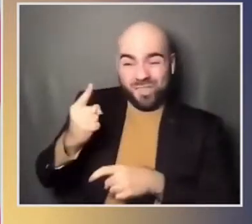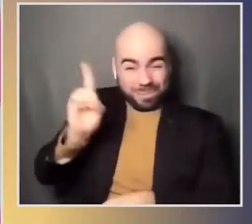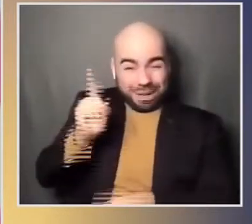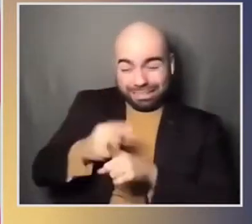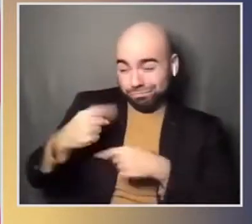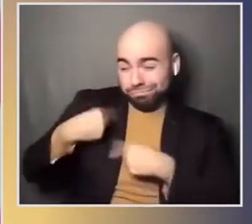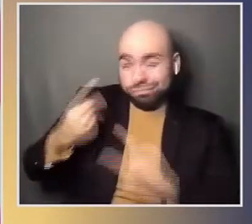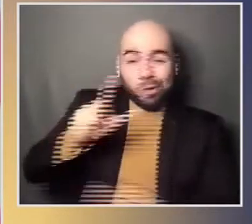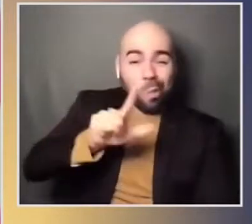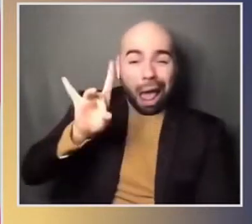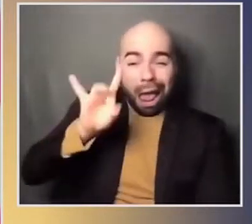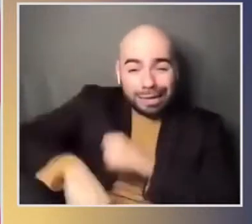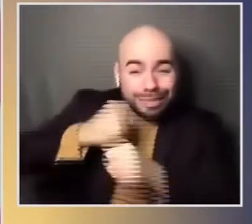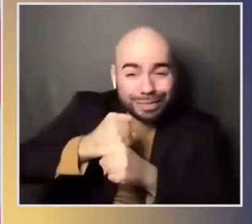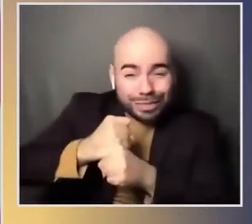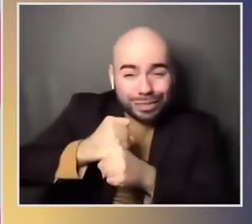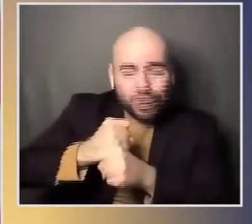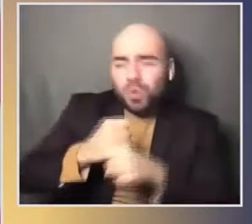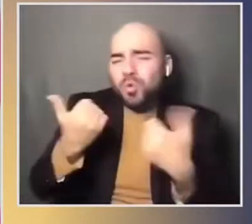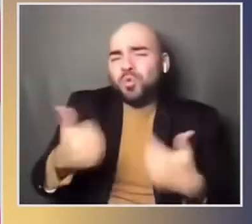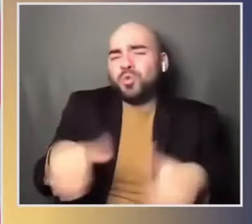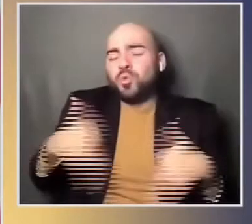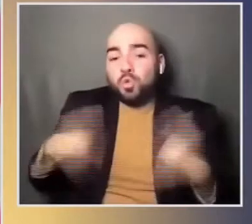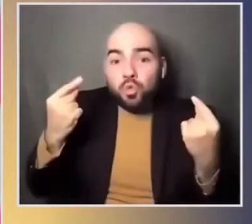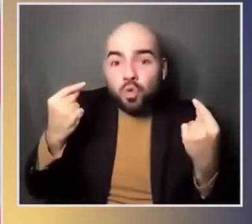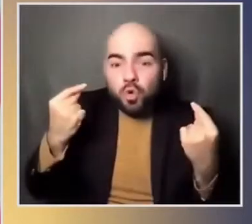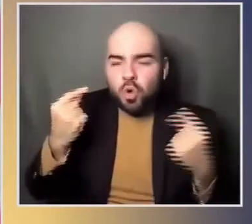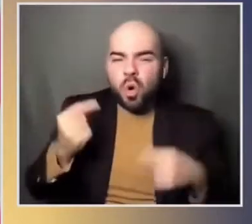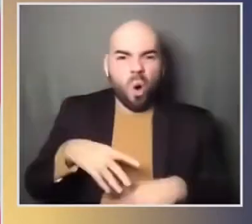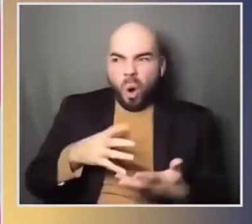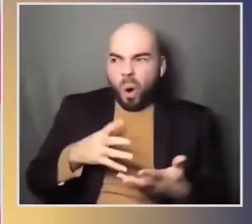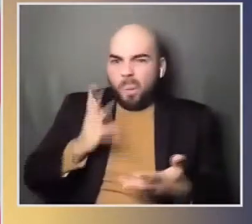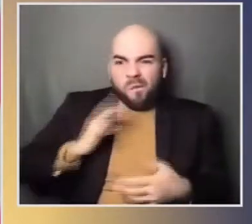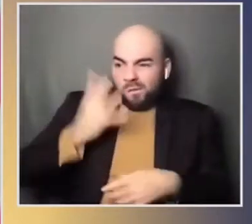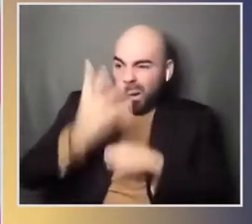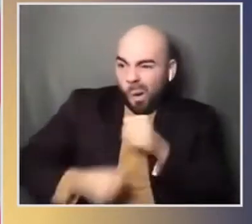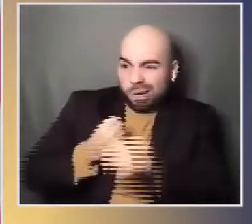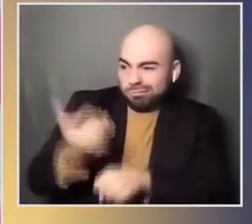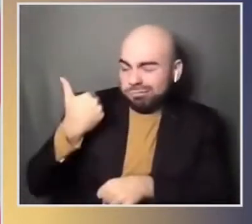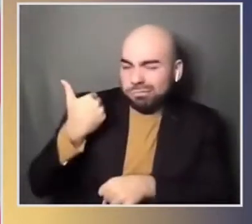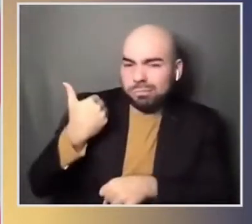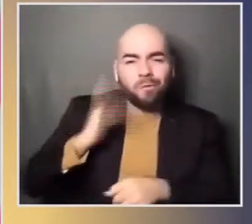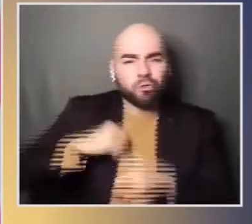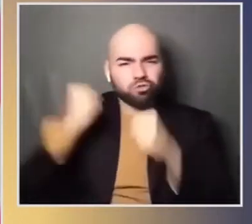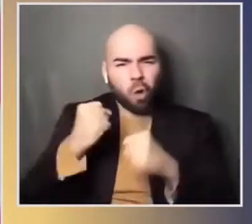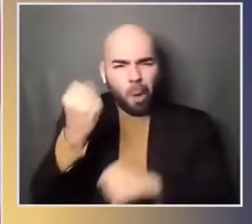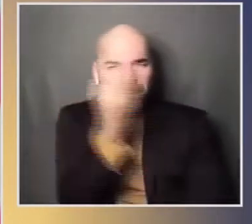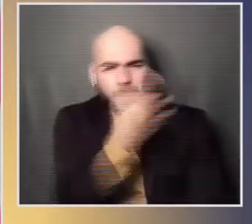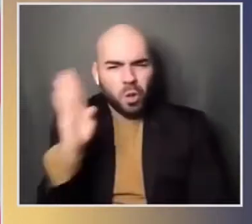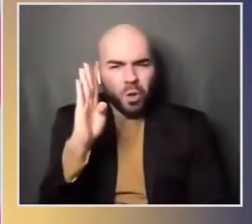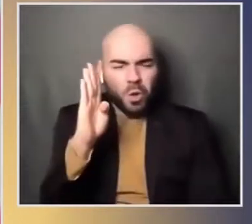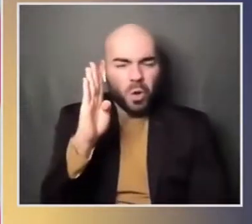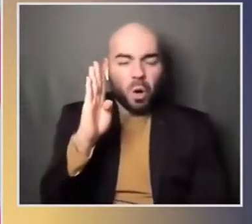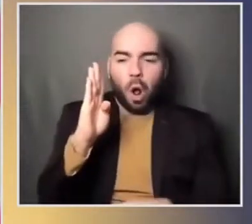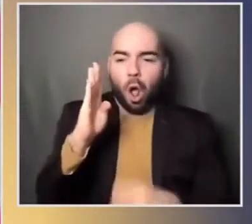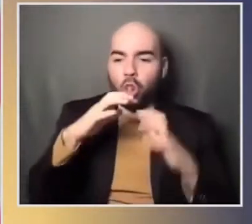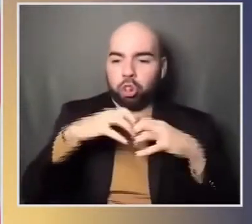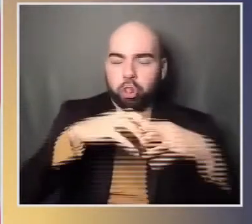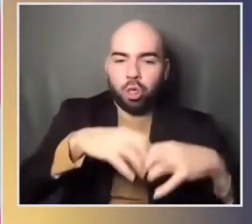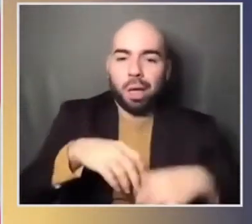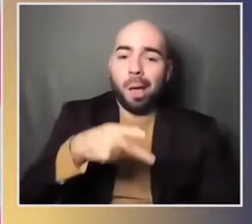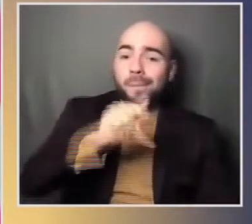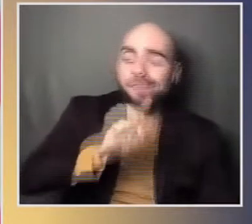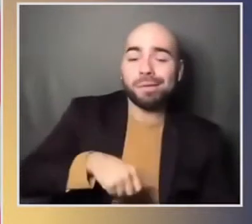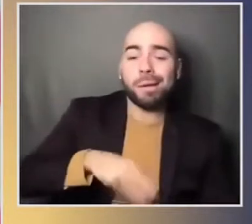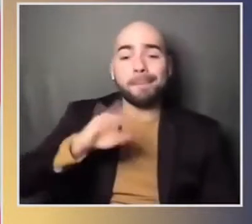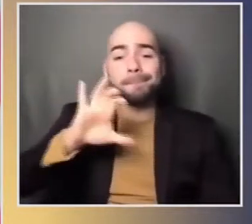the chinese leadership may now be feeling secretly disappointed not because they have any lasting fullness